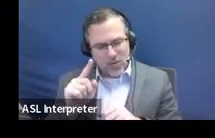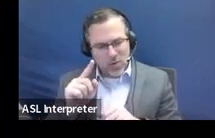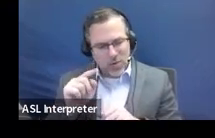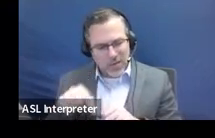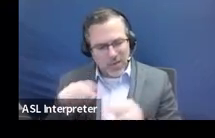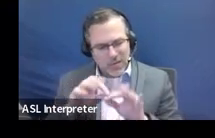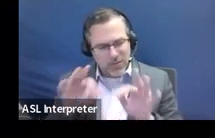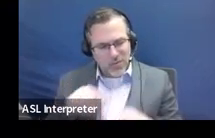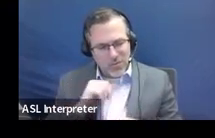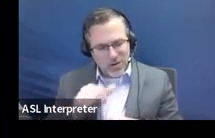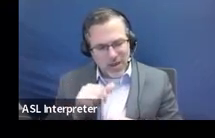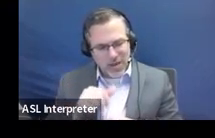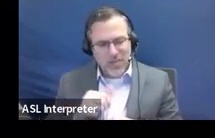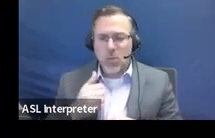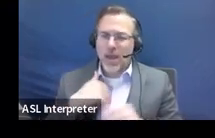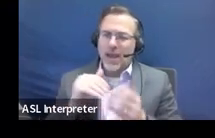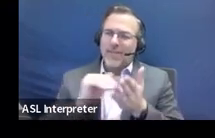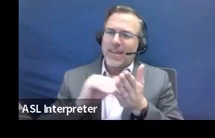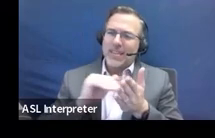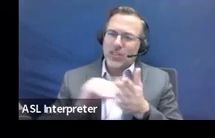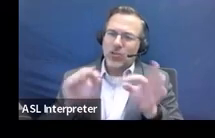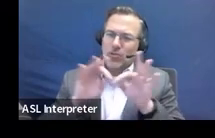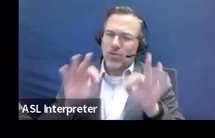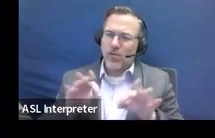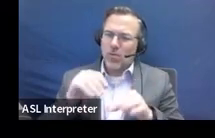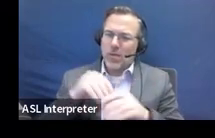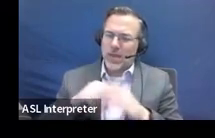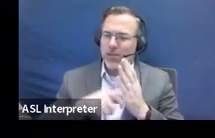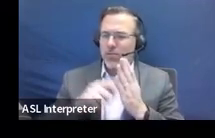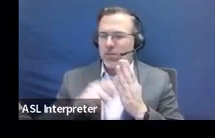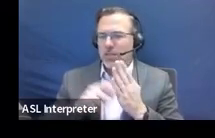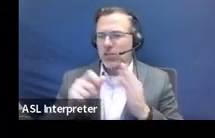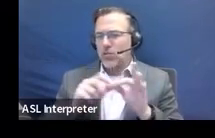But there is an excusal form in the procedural manual if you need that.